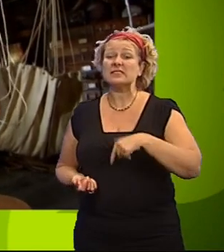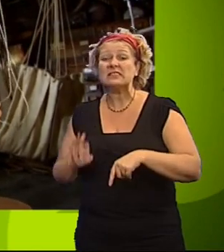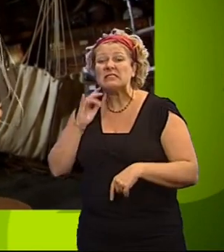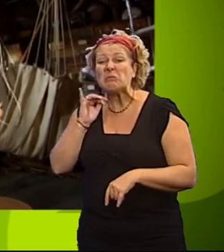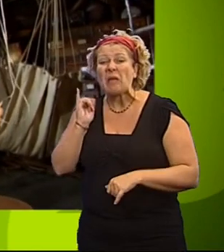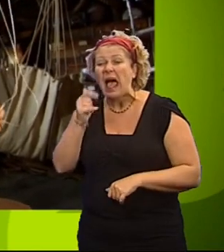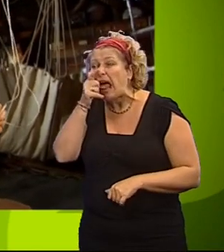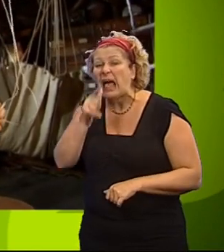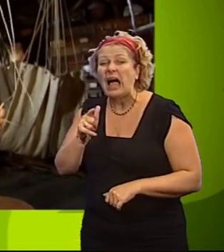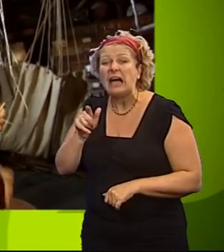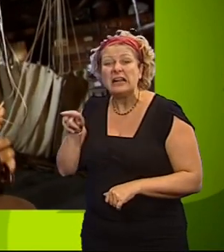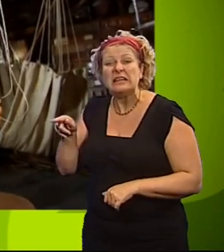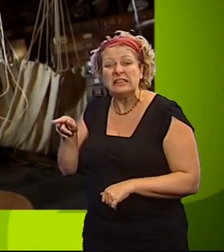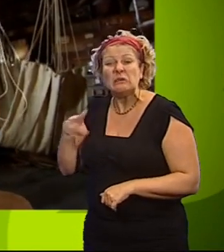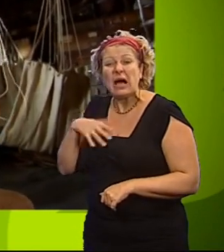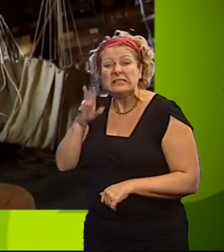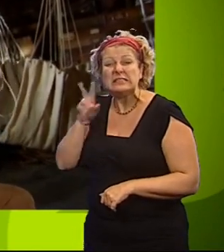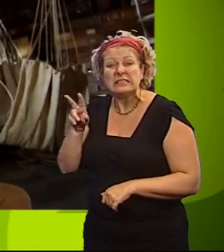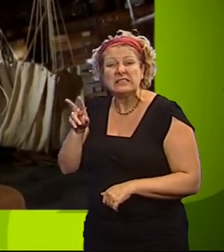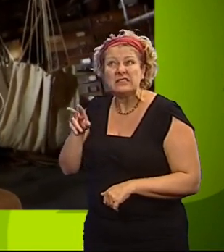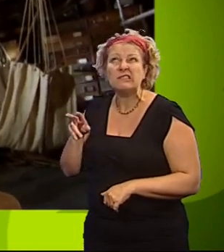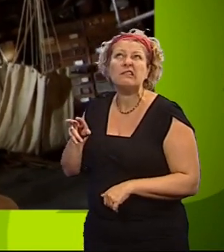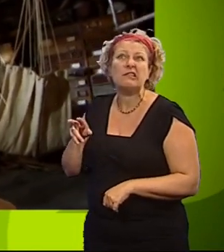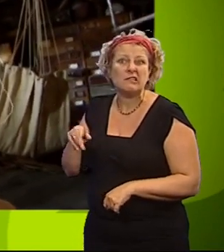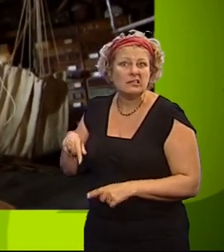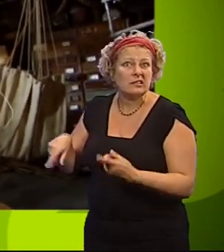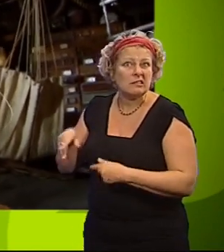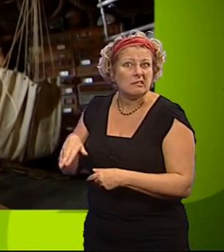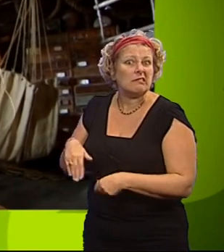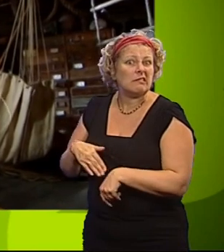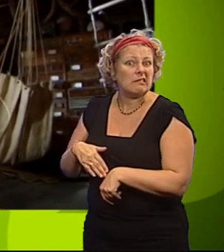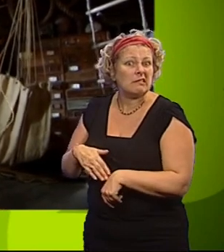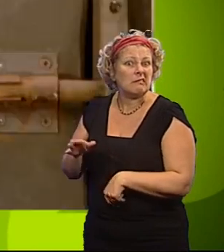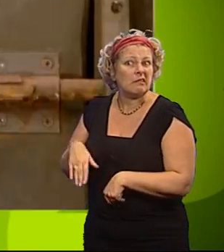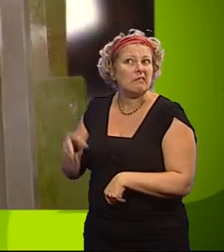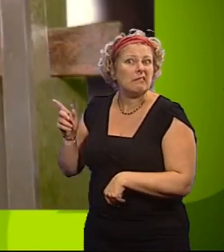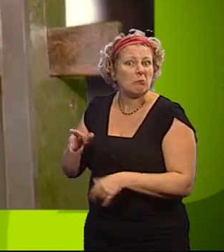unfortunates. A rancid bunch today from Manchester.